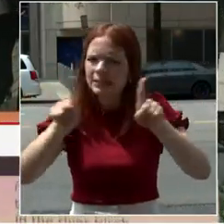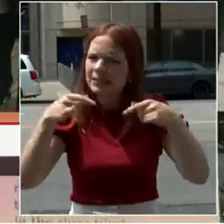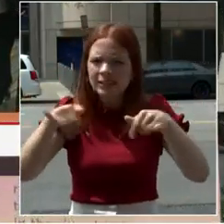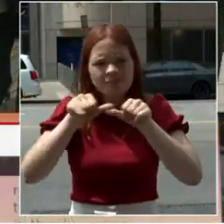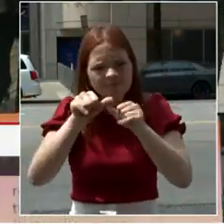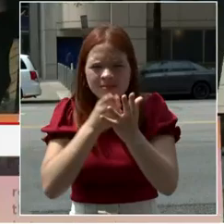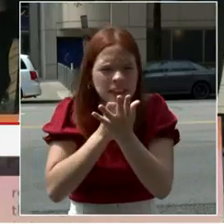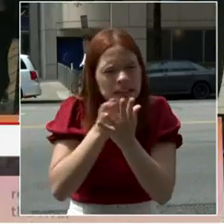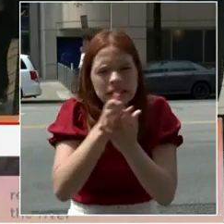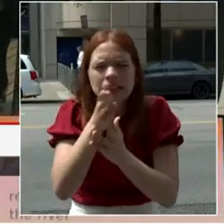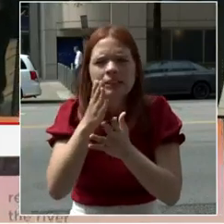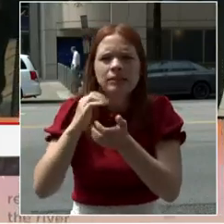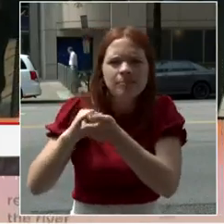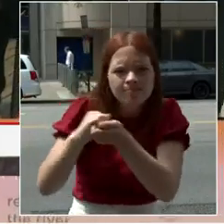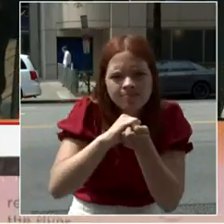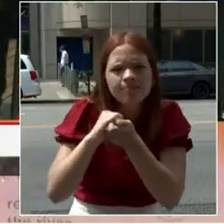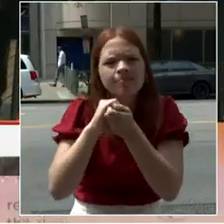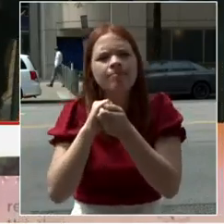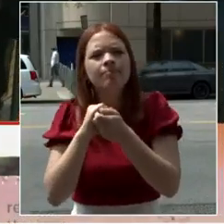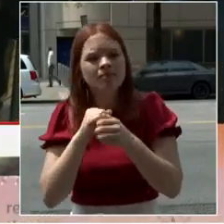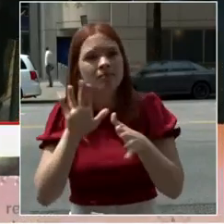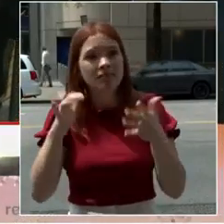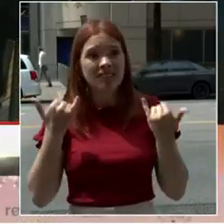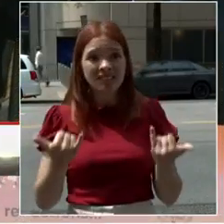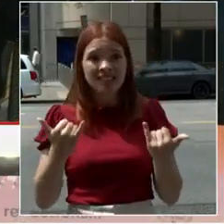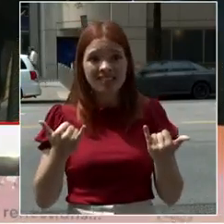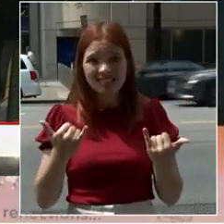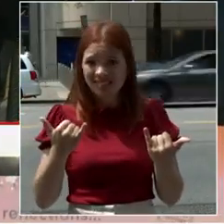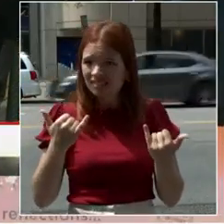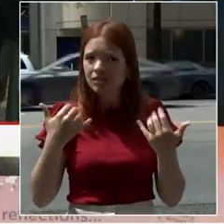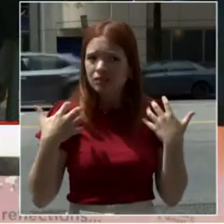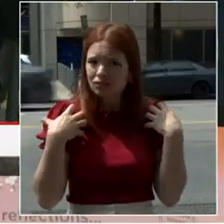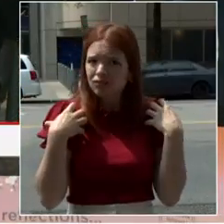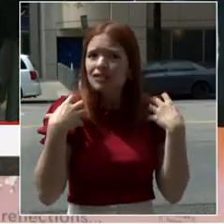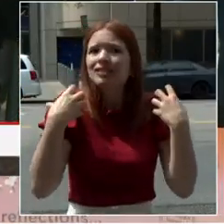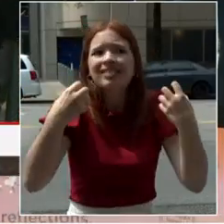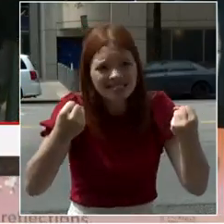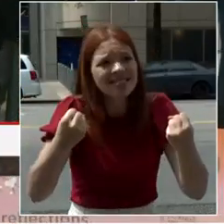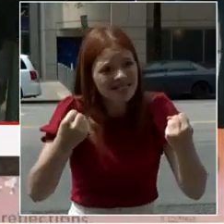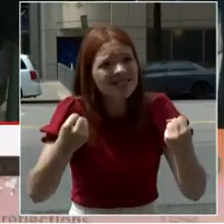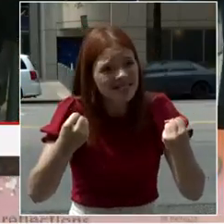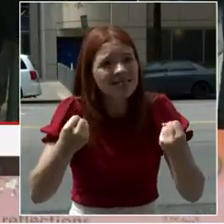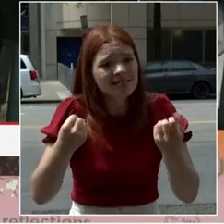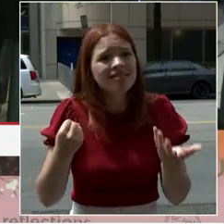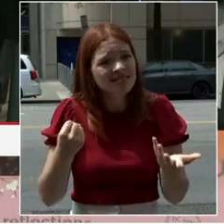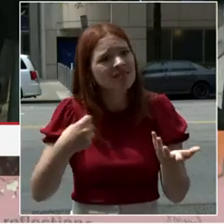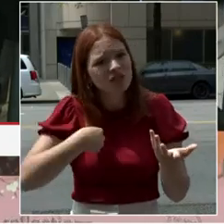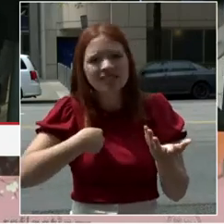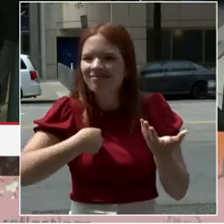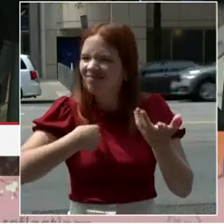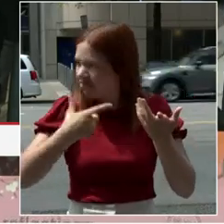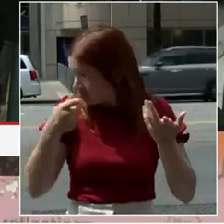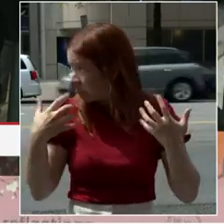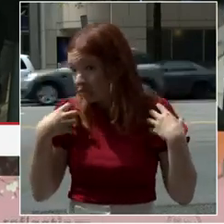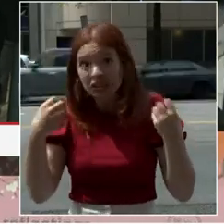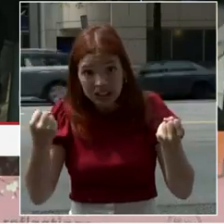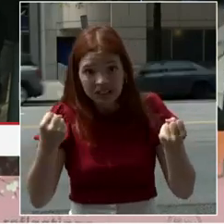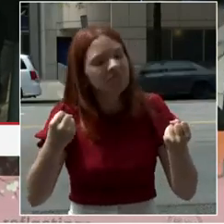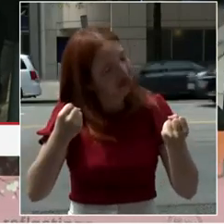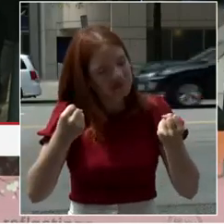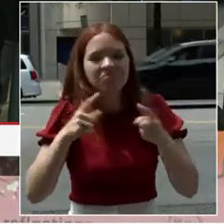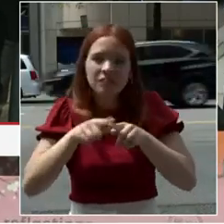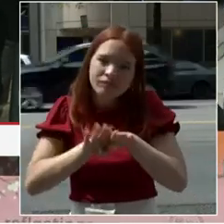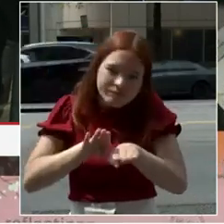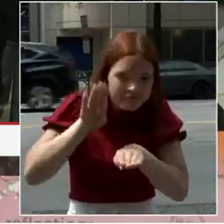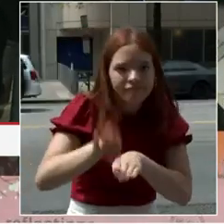are so excited to work together on this next phase of the comeback. I, too, want to thank Mayor